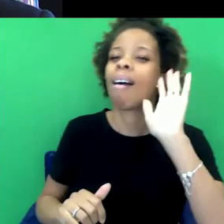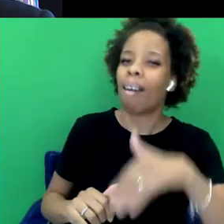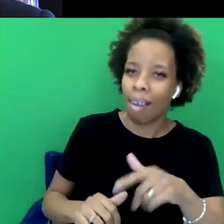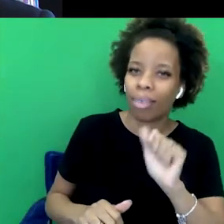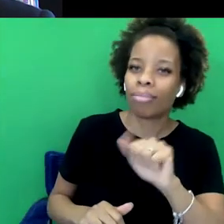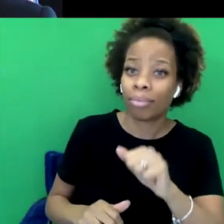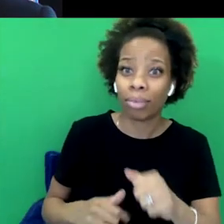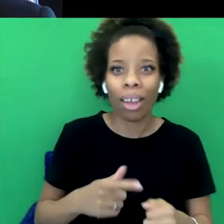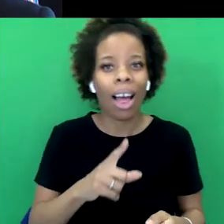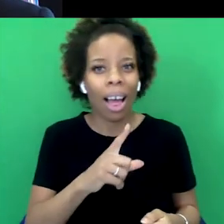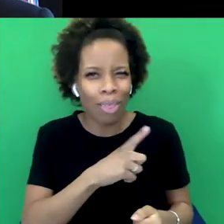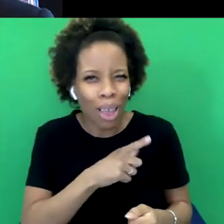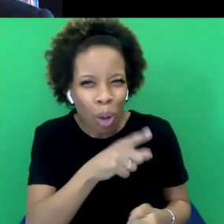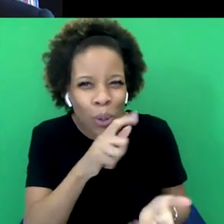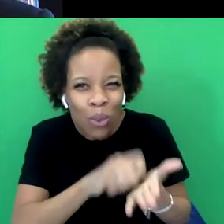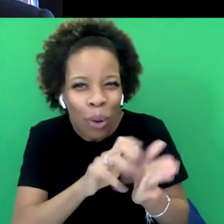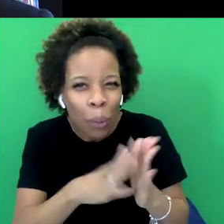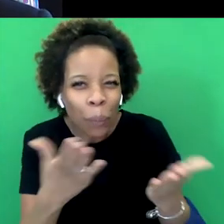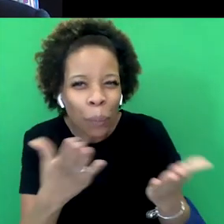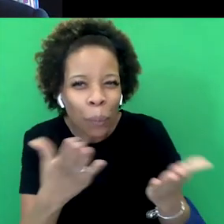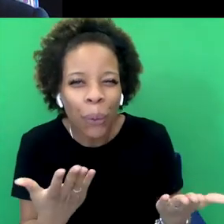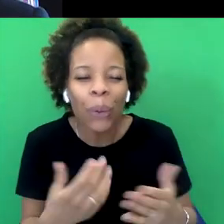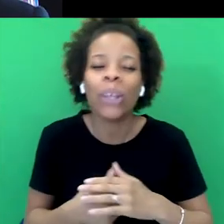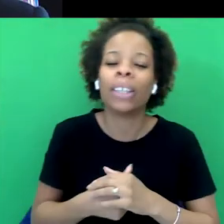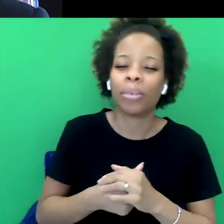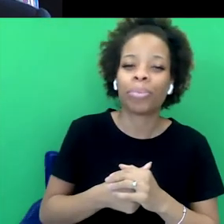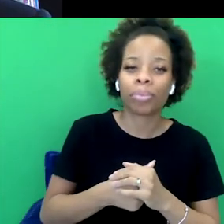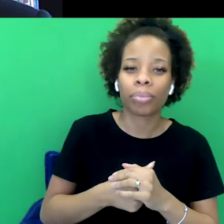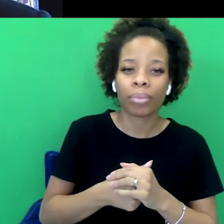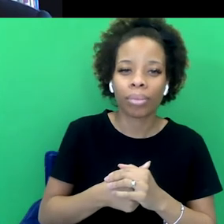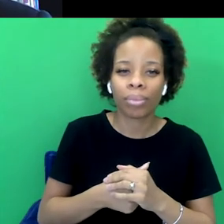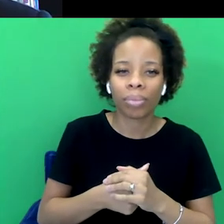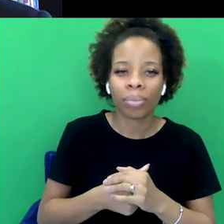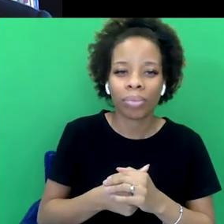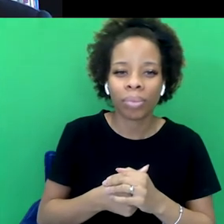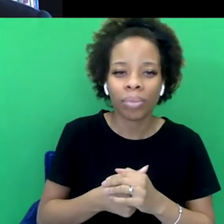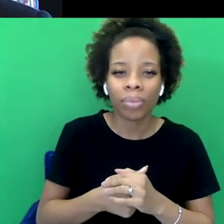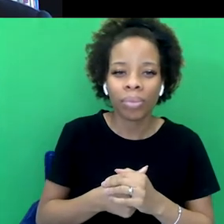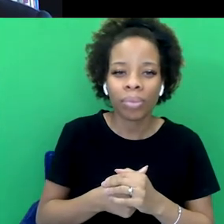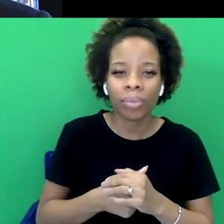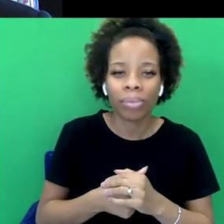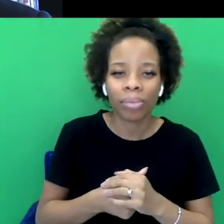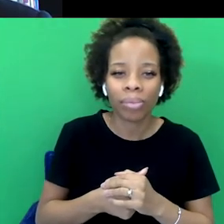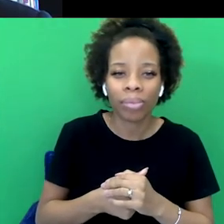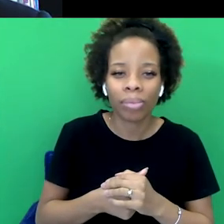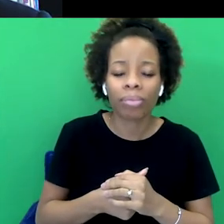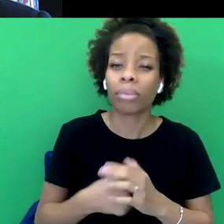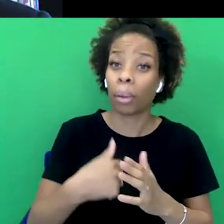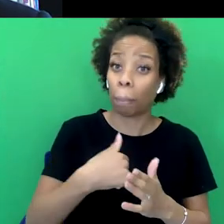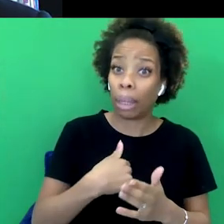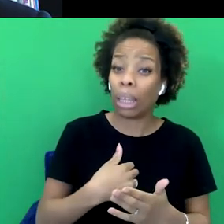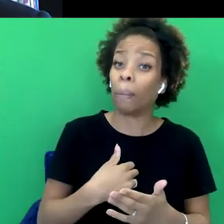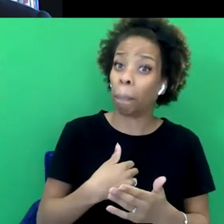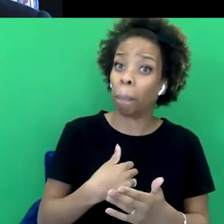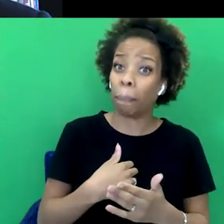because you're on top of these details. And but what I find really fascinating is that there is a much better